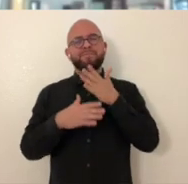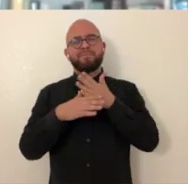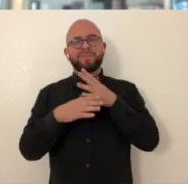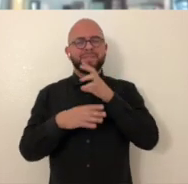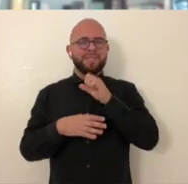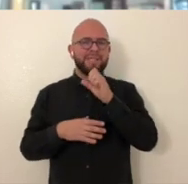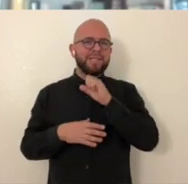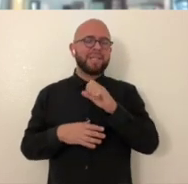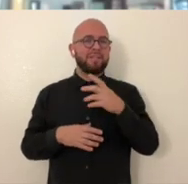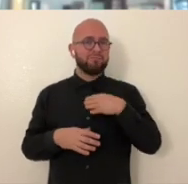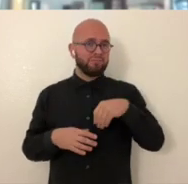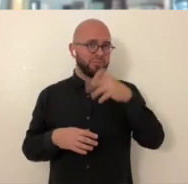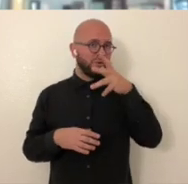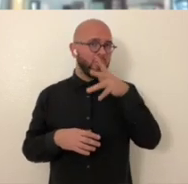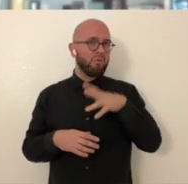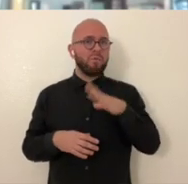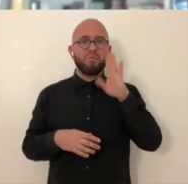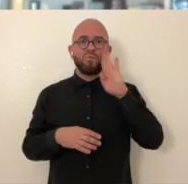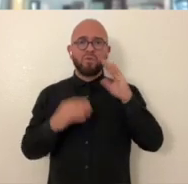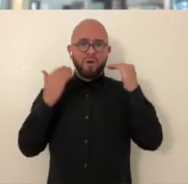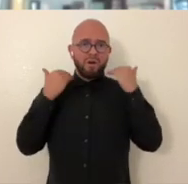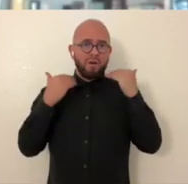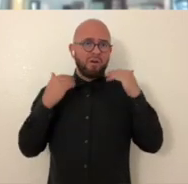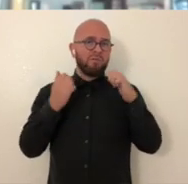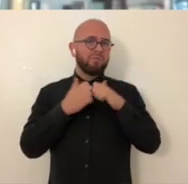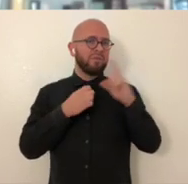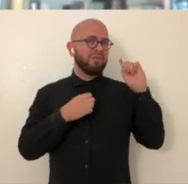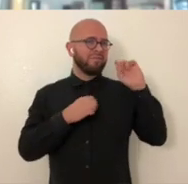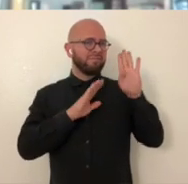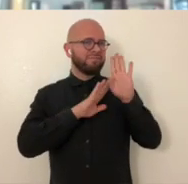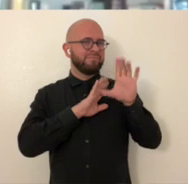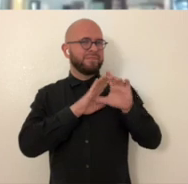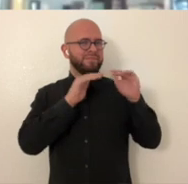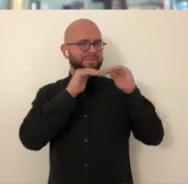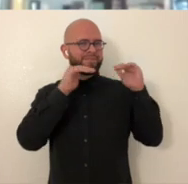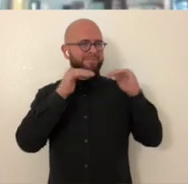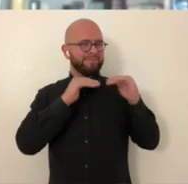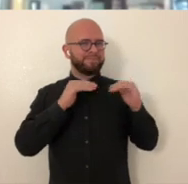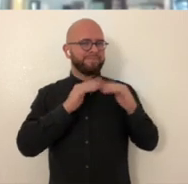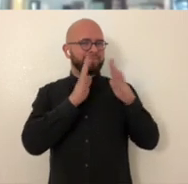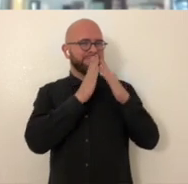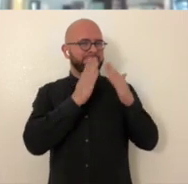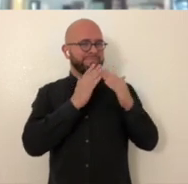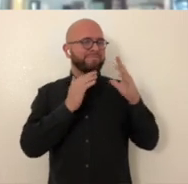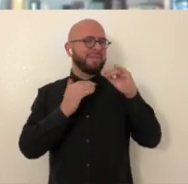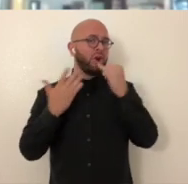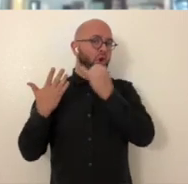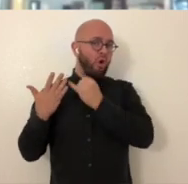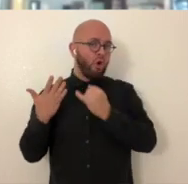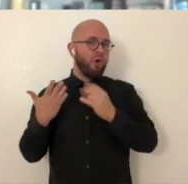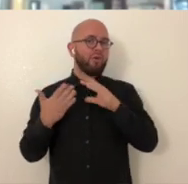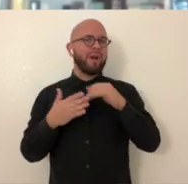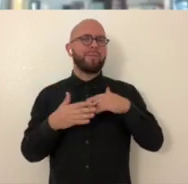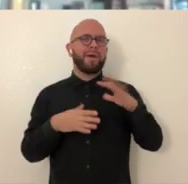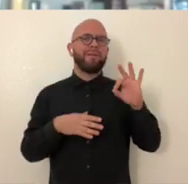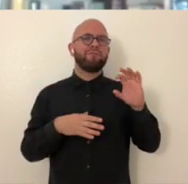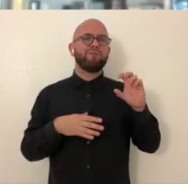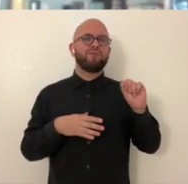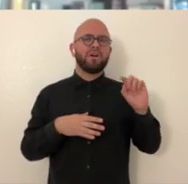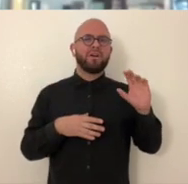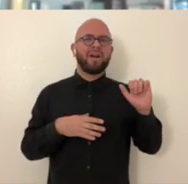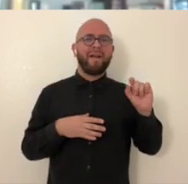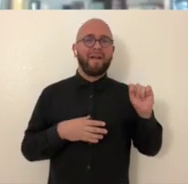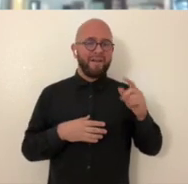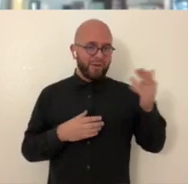purposes, I am a middle-aged Caucasian woman with brown hair in front of a very full bookshelf with art and a cast of my